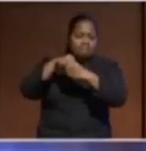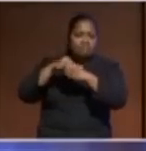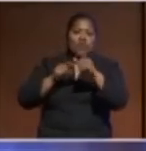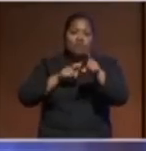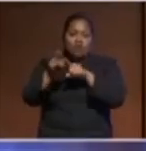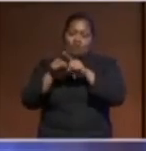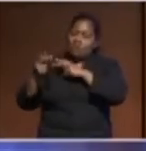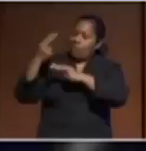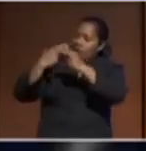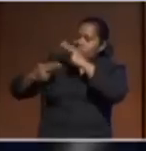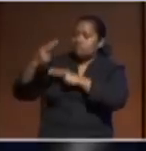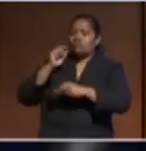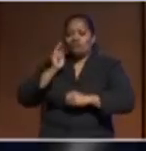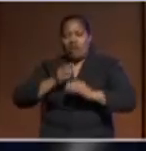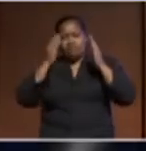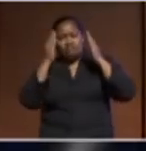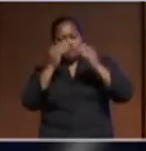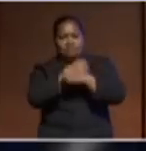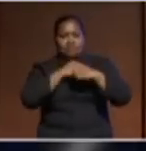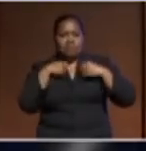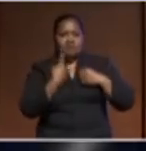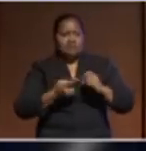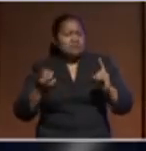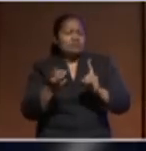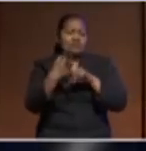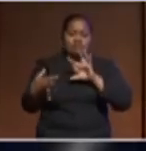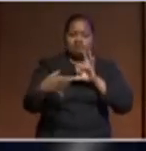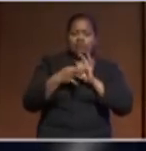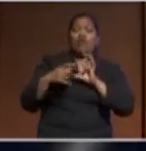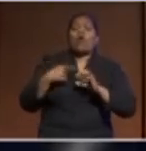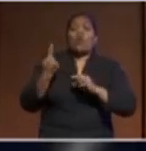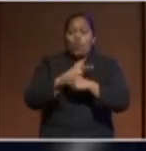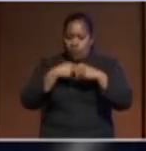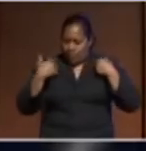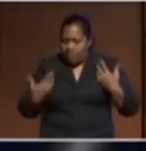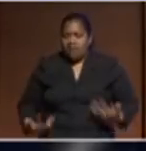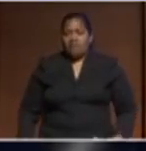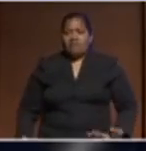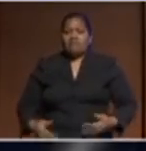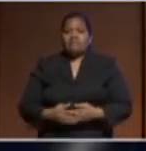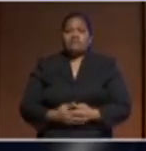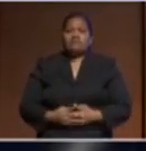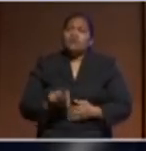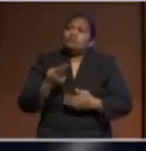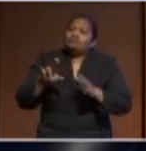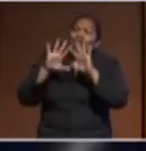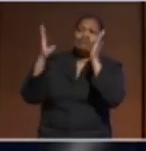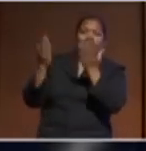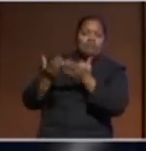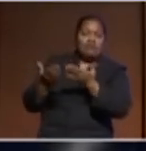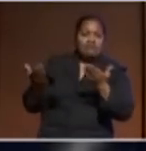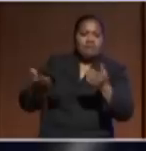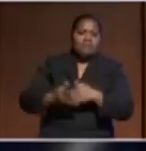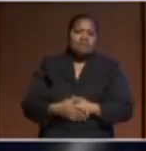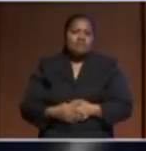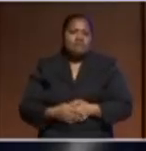ourselves, make us better connected to who we are and our place in the world, and is part of how we ensure